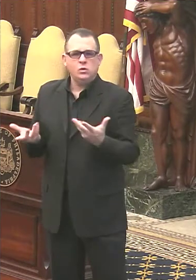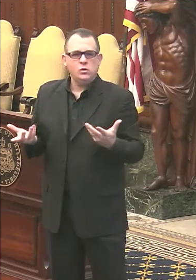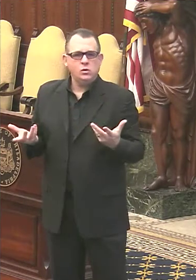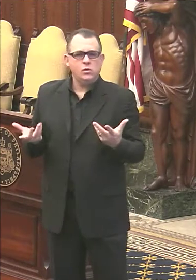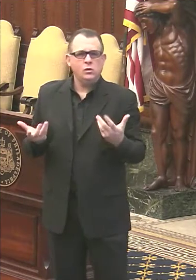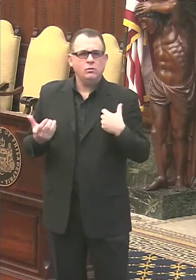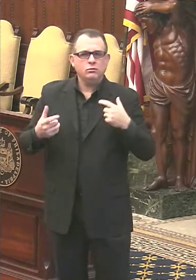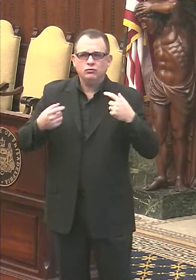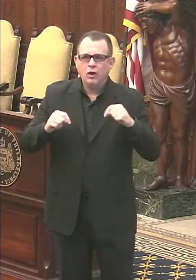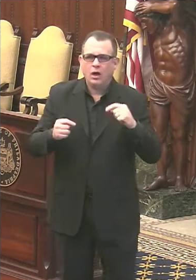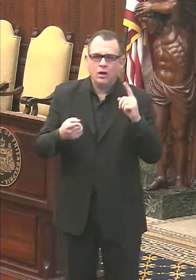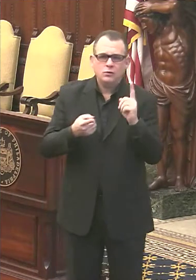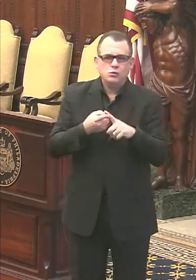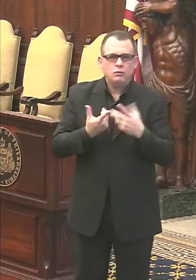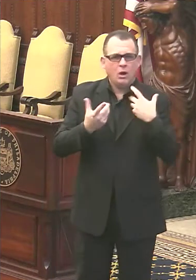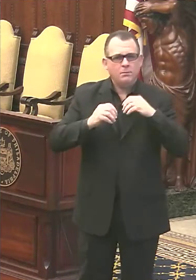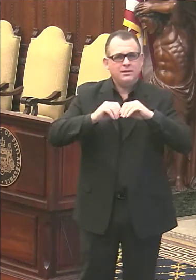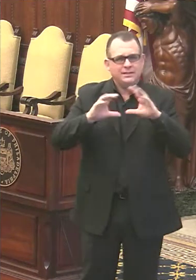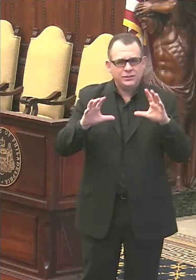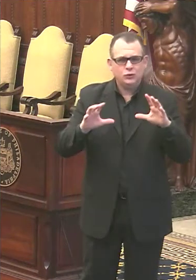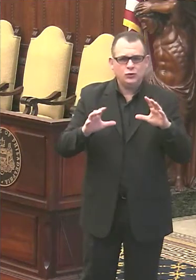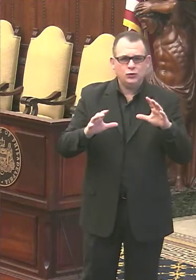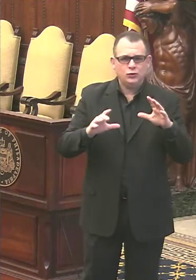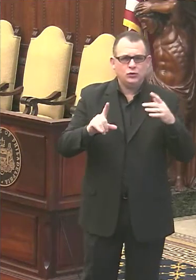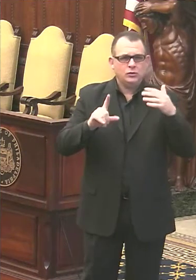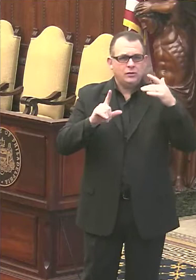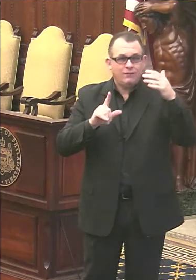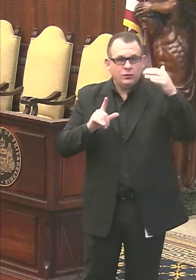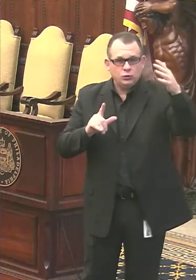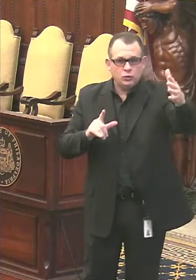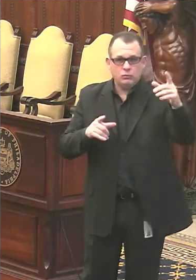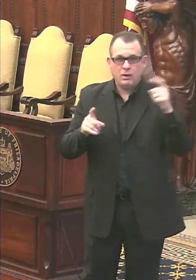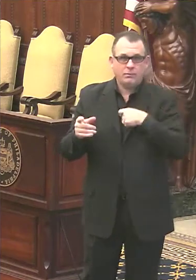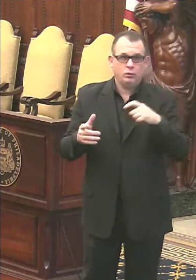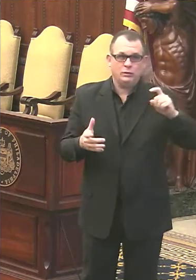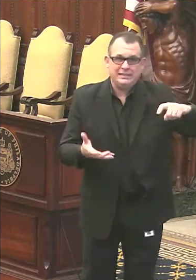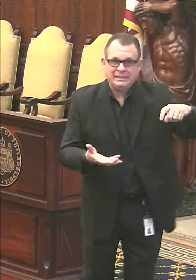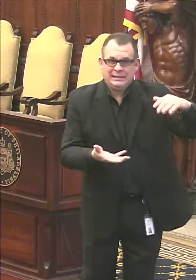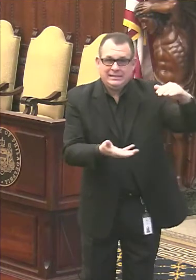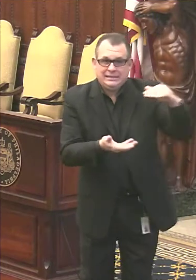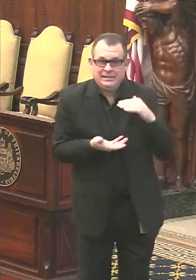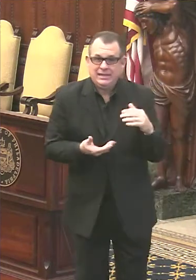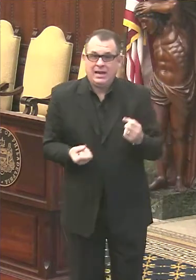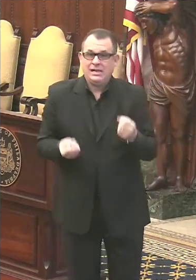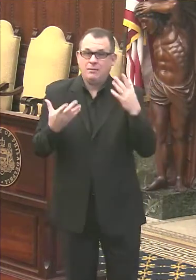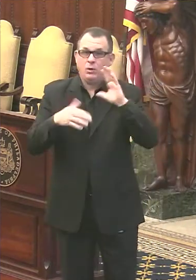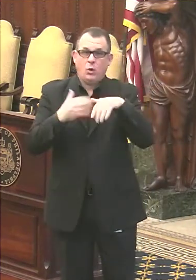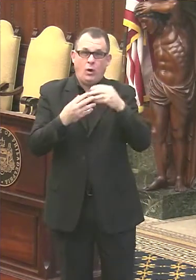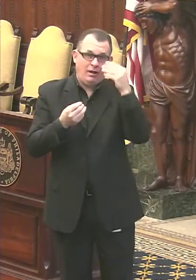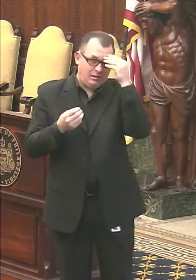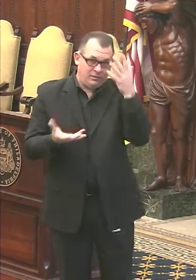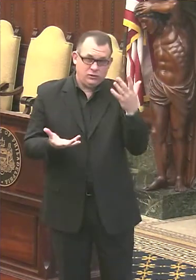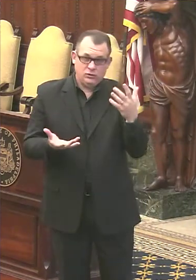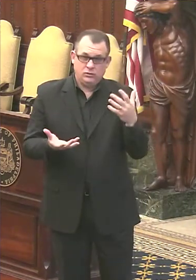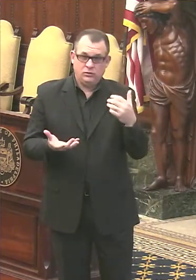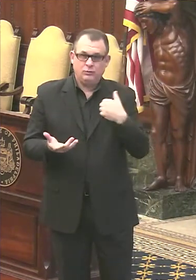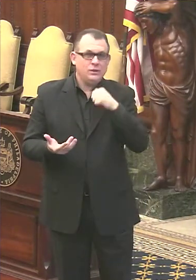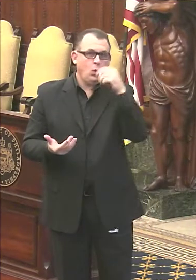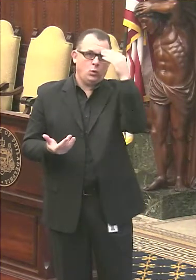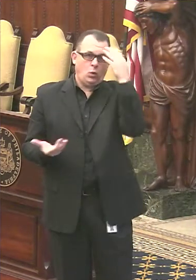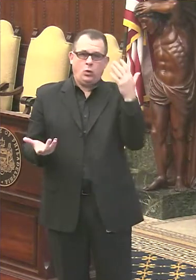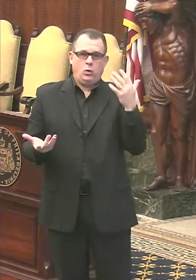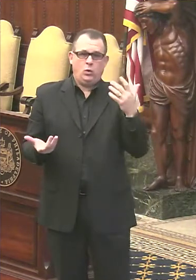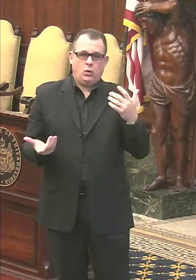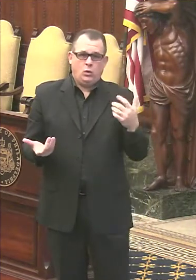clear farther out, how many doses are going to be available for all of our providers. And we, we have not known from the federal government, how many we